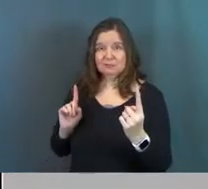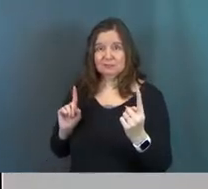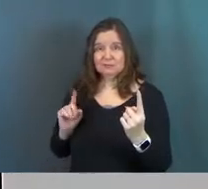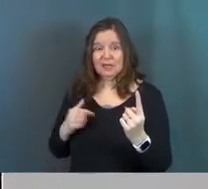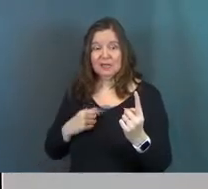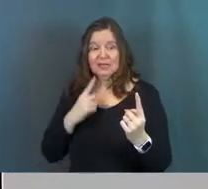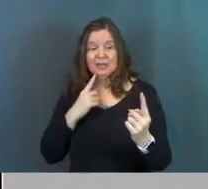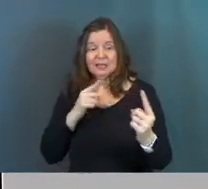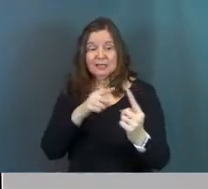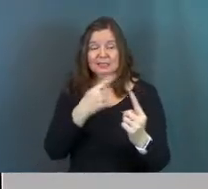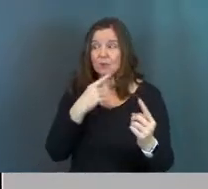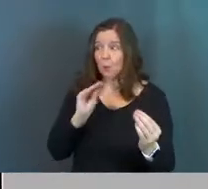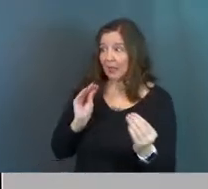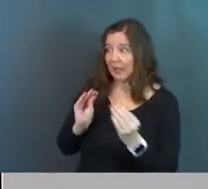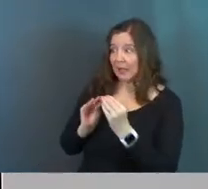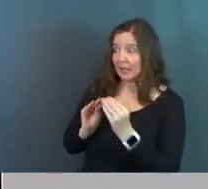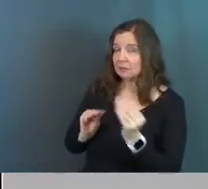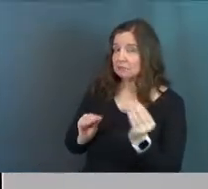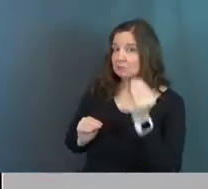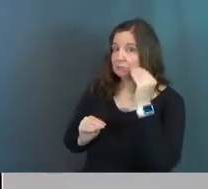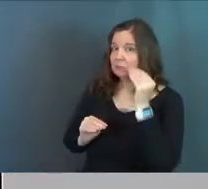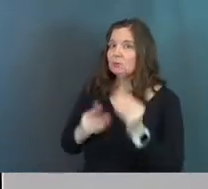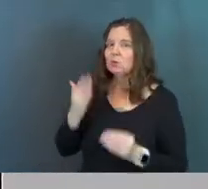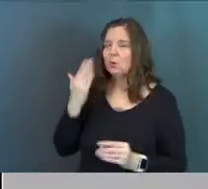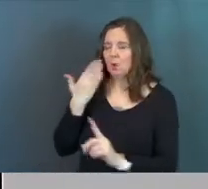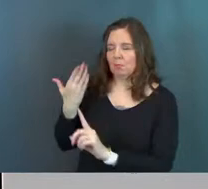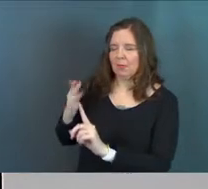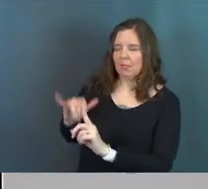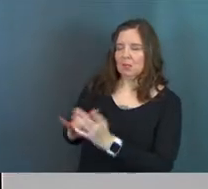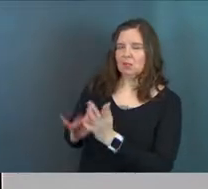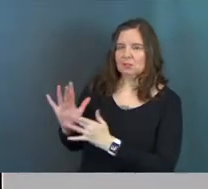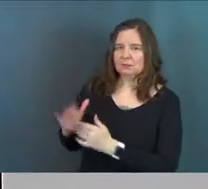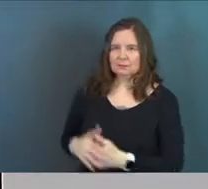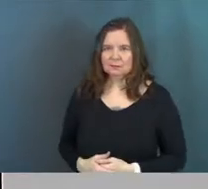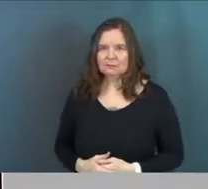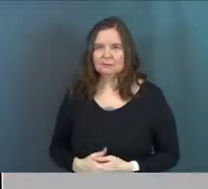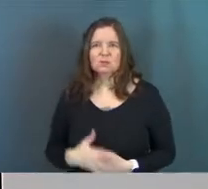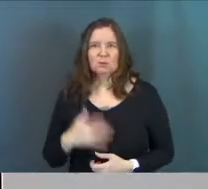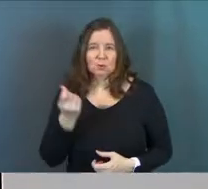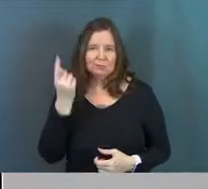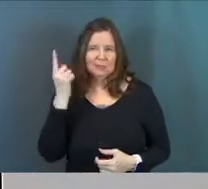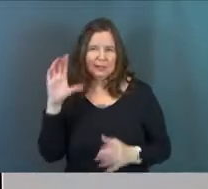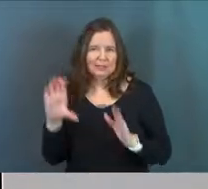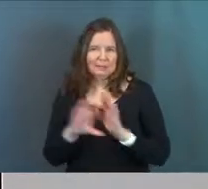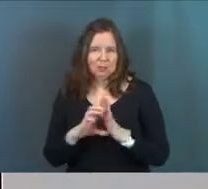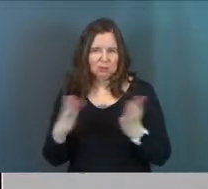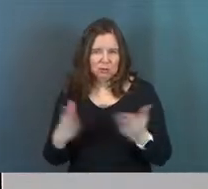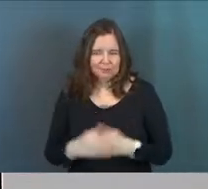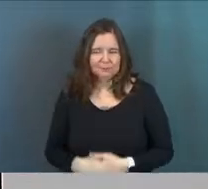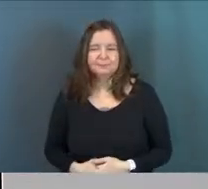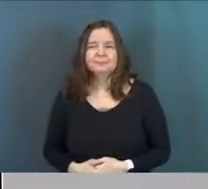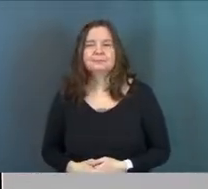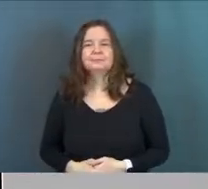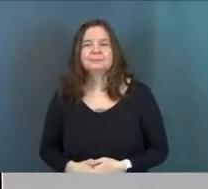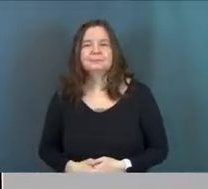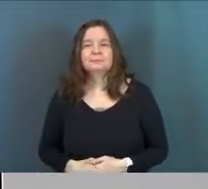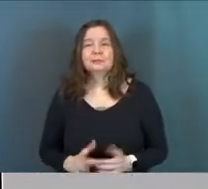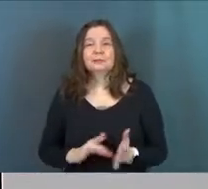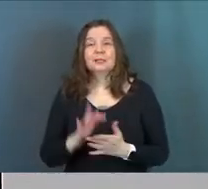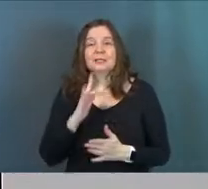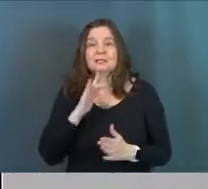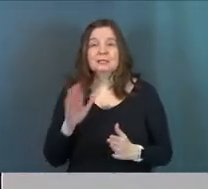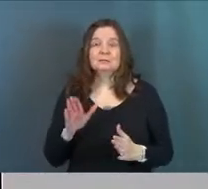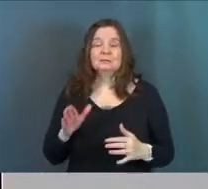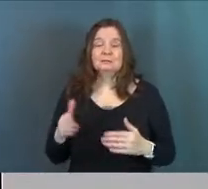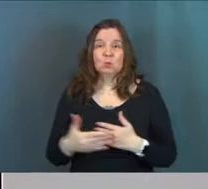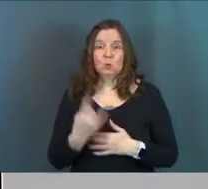hey, the one I kissed on the cheek, that's the one you'll know. That's Jesus. So you get this picture right here. And Jesus is